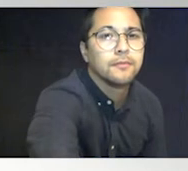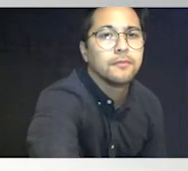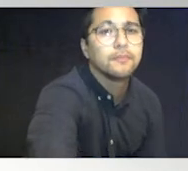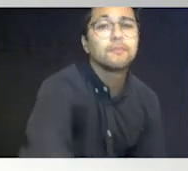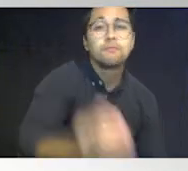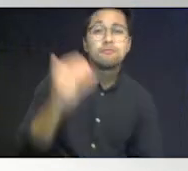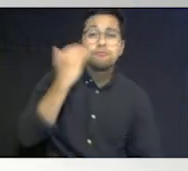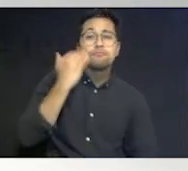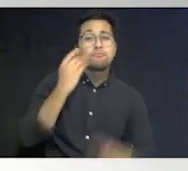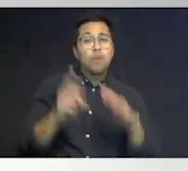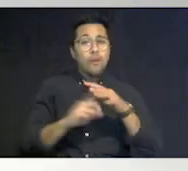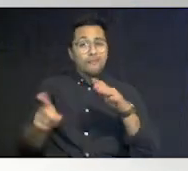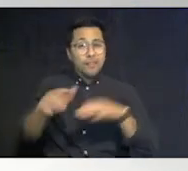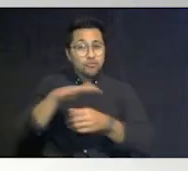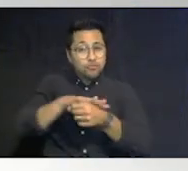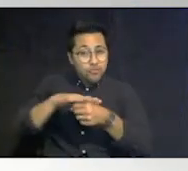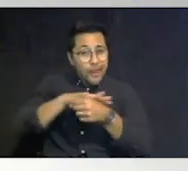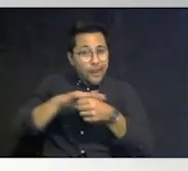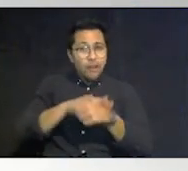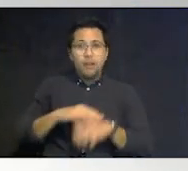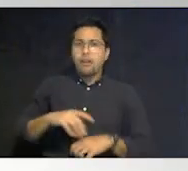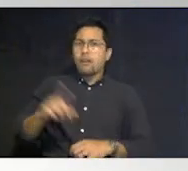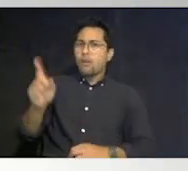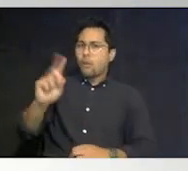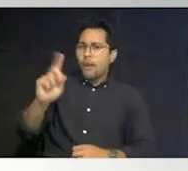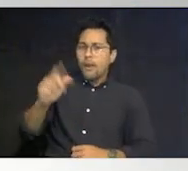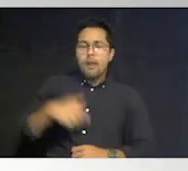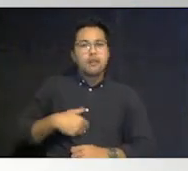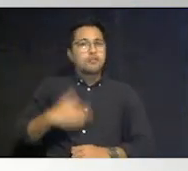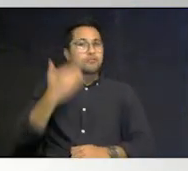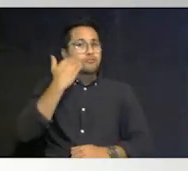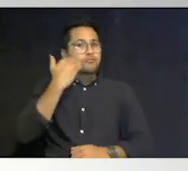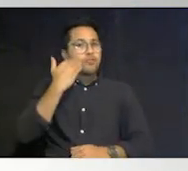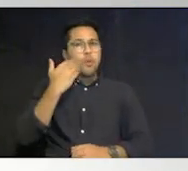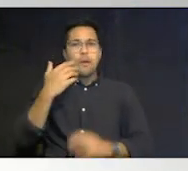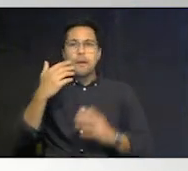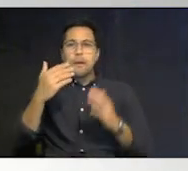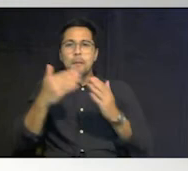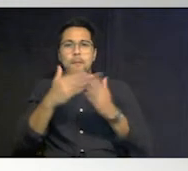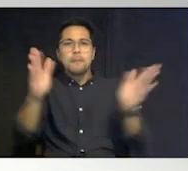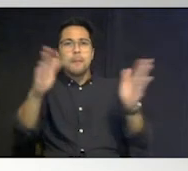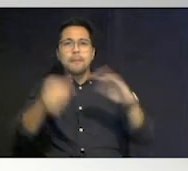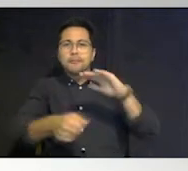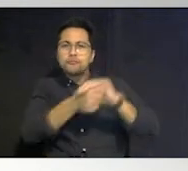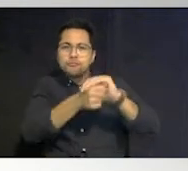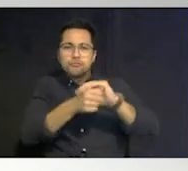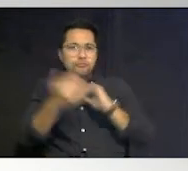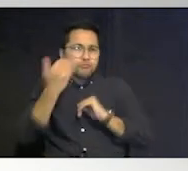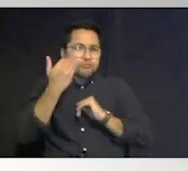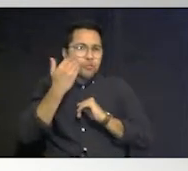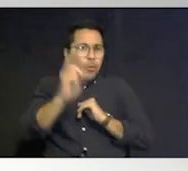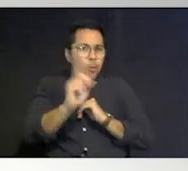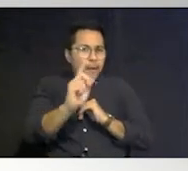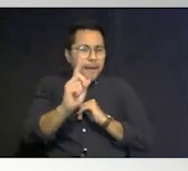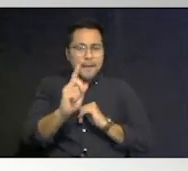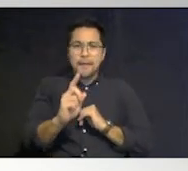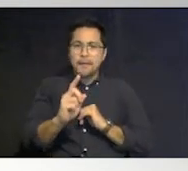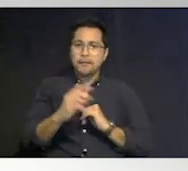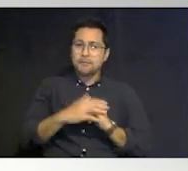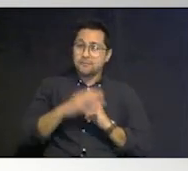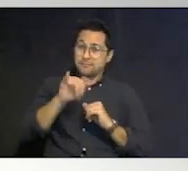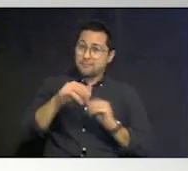your county where are they do you know where the public shelters are you know what what are you looking at and um